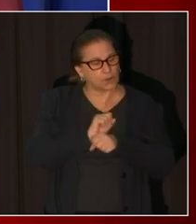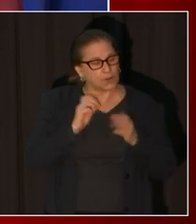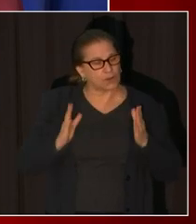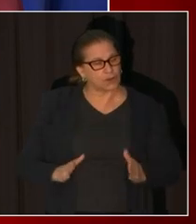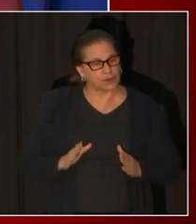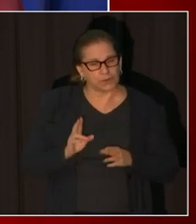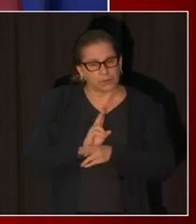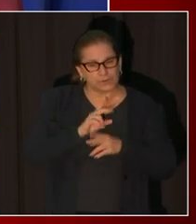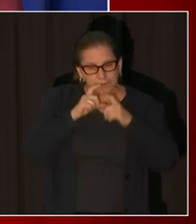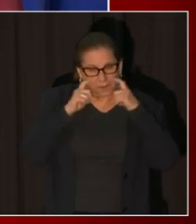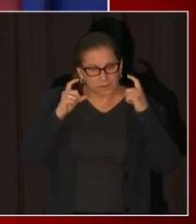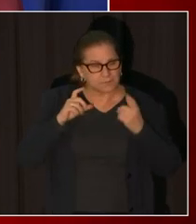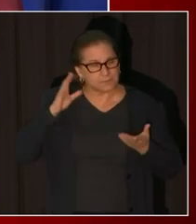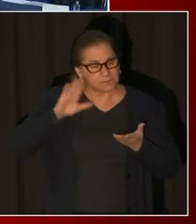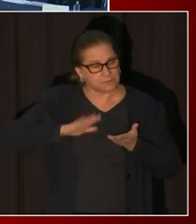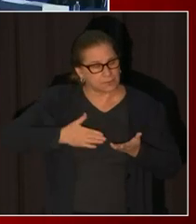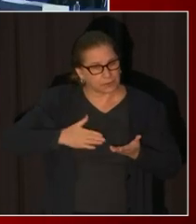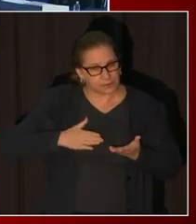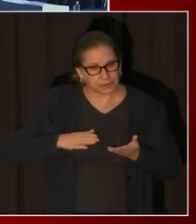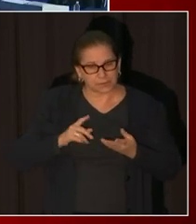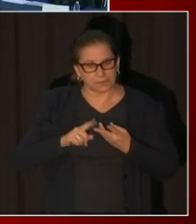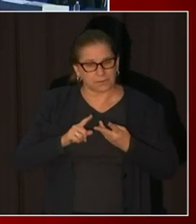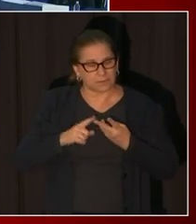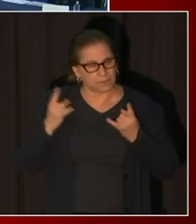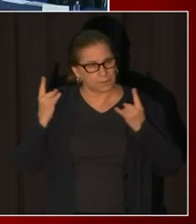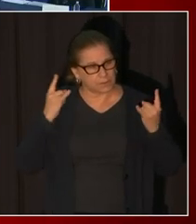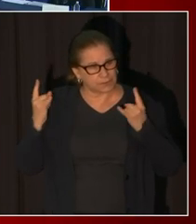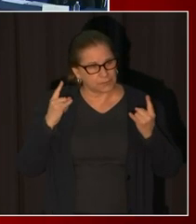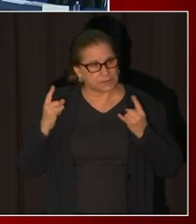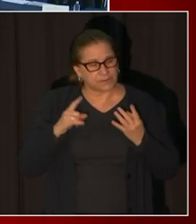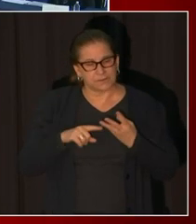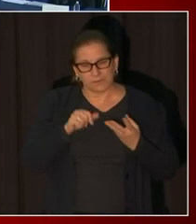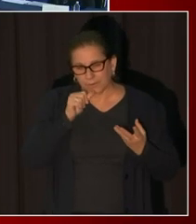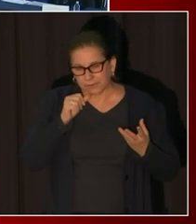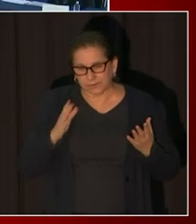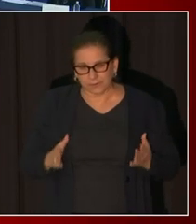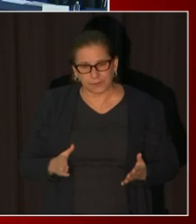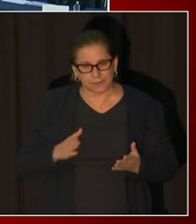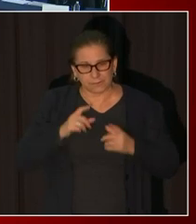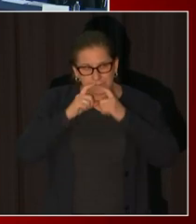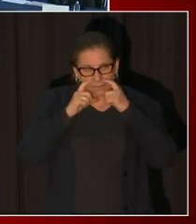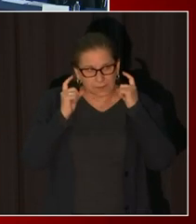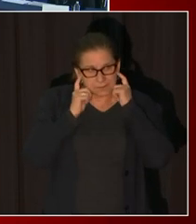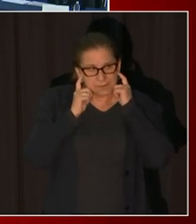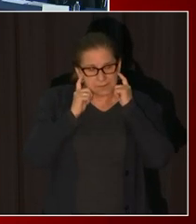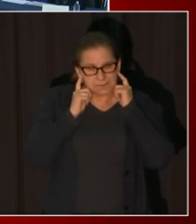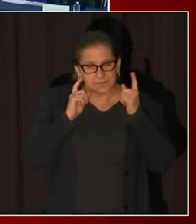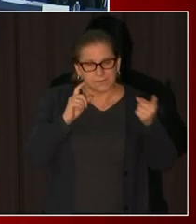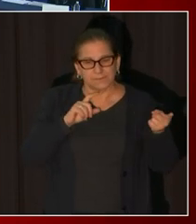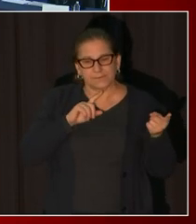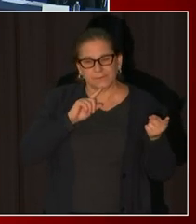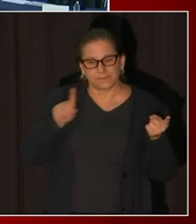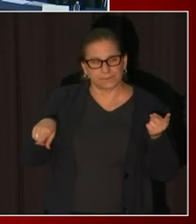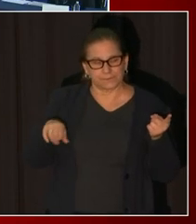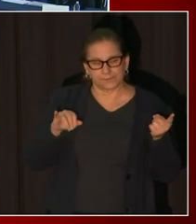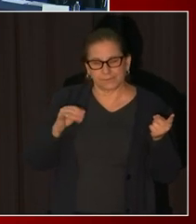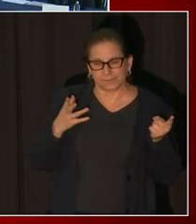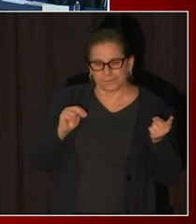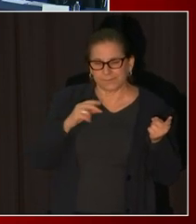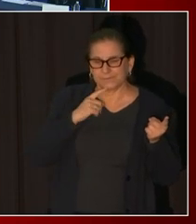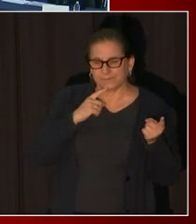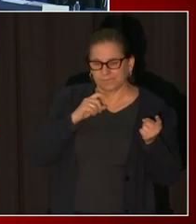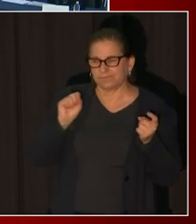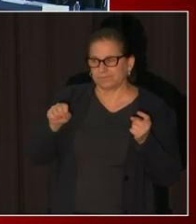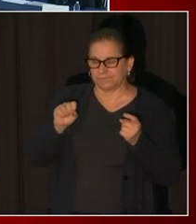essential business sure so uh mayor for uh any essential business the employees are uh required to wear a